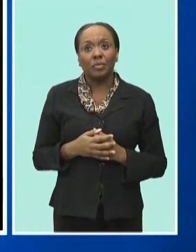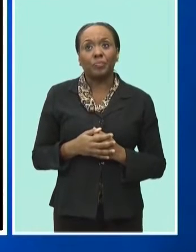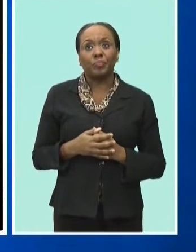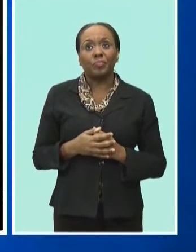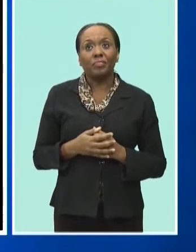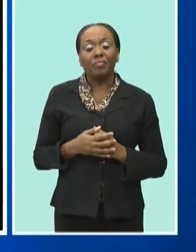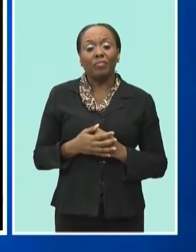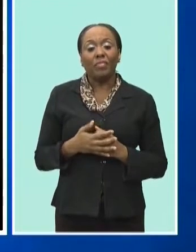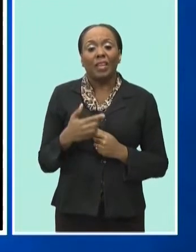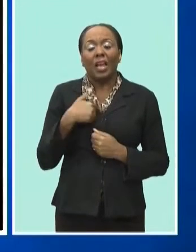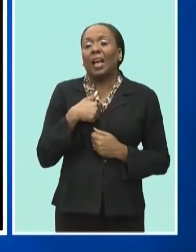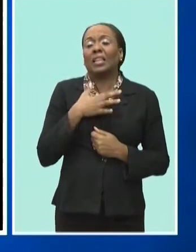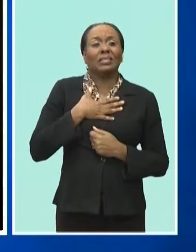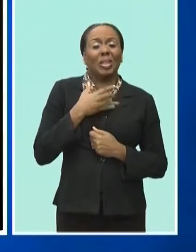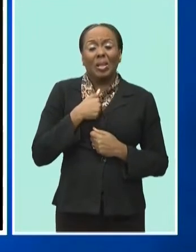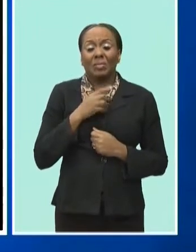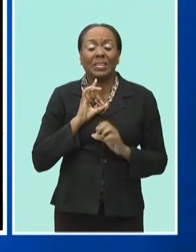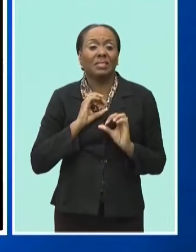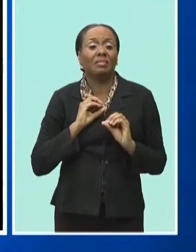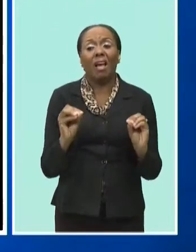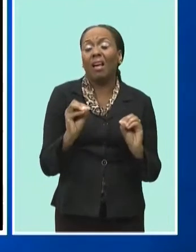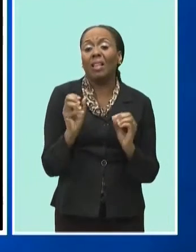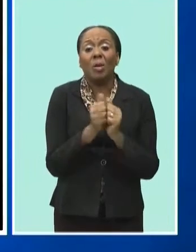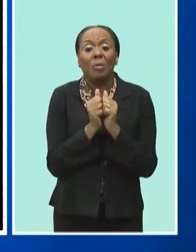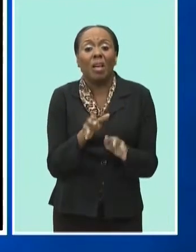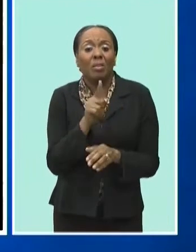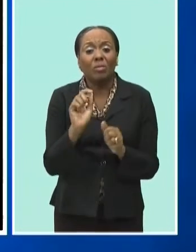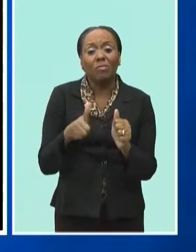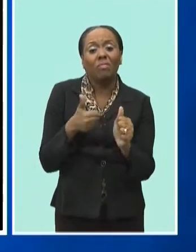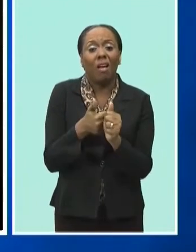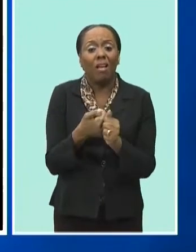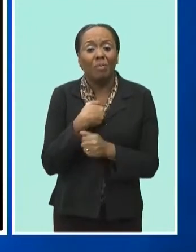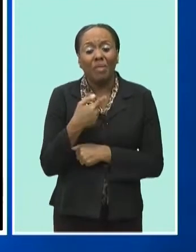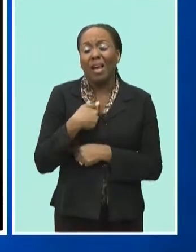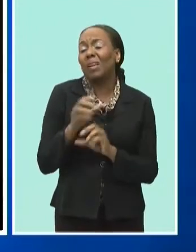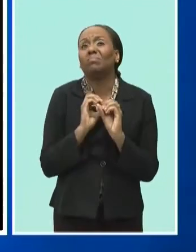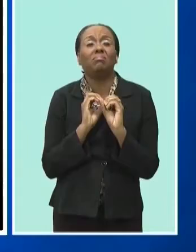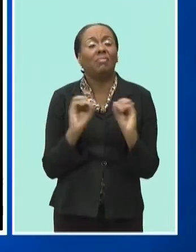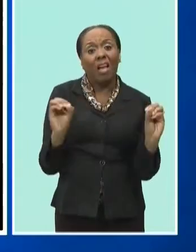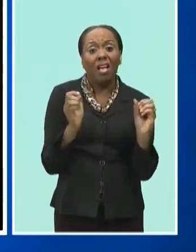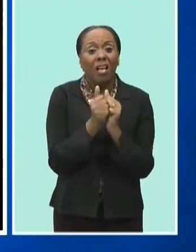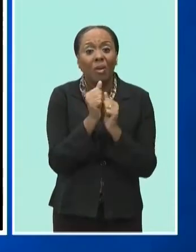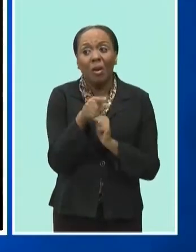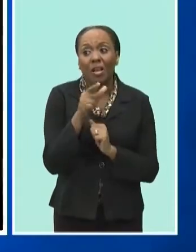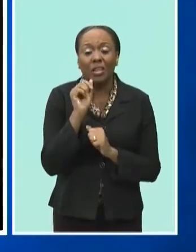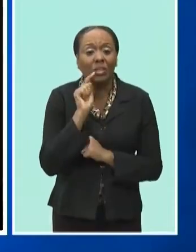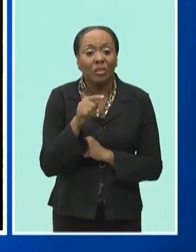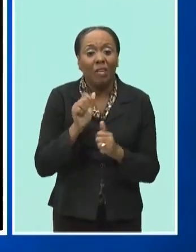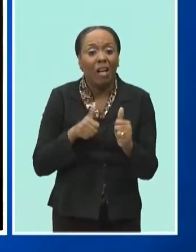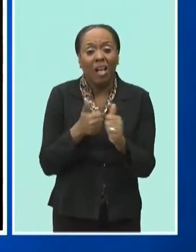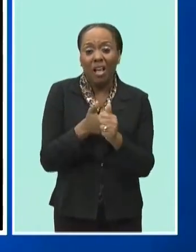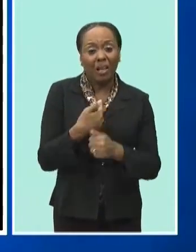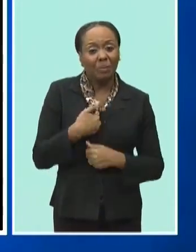I am nothing without my following. I am nothing without my following.